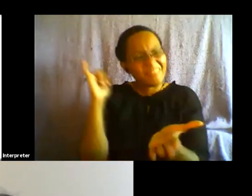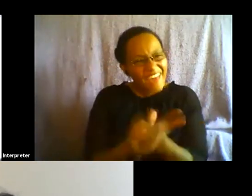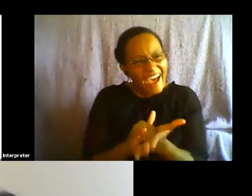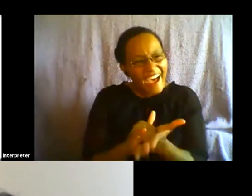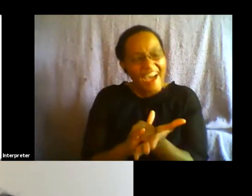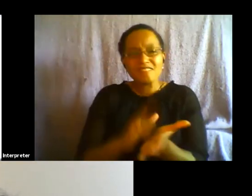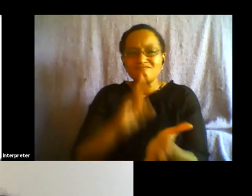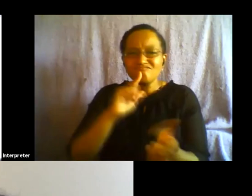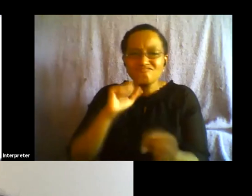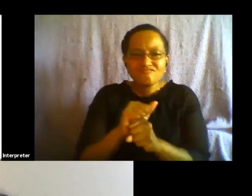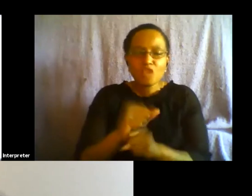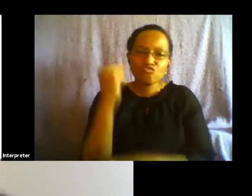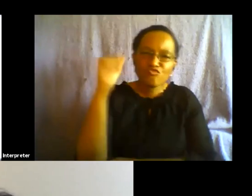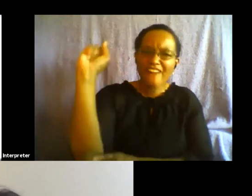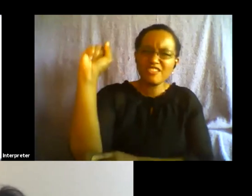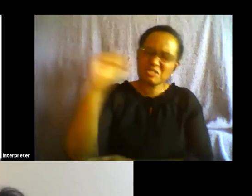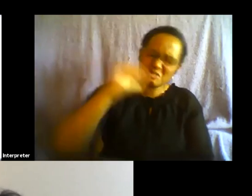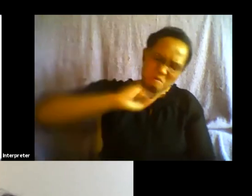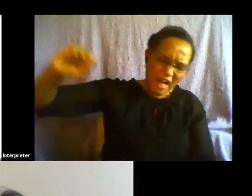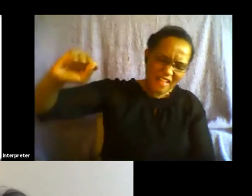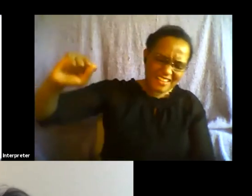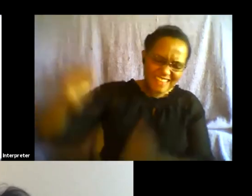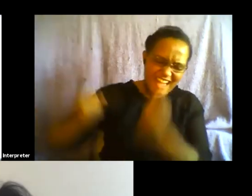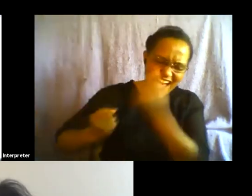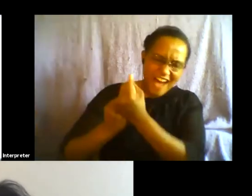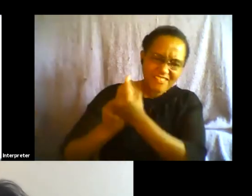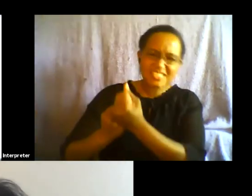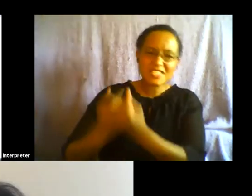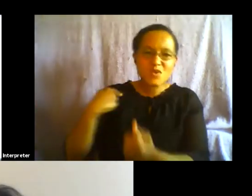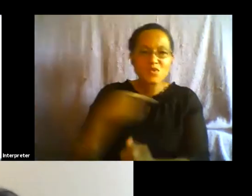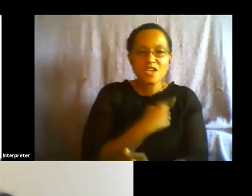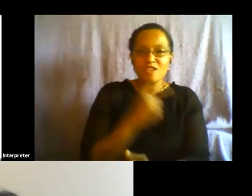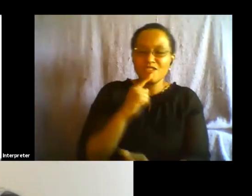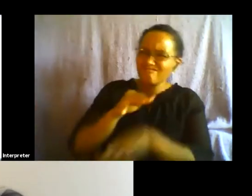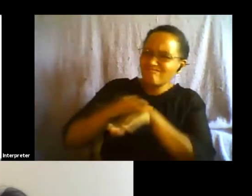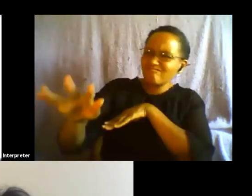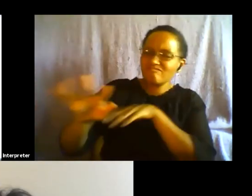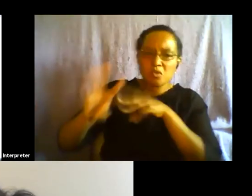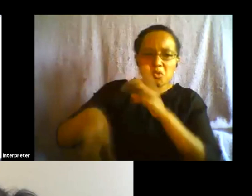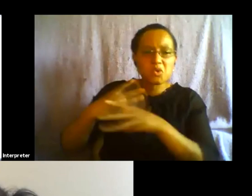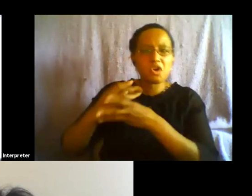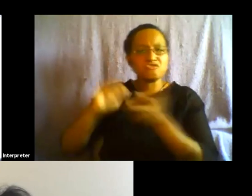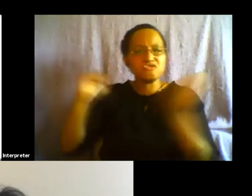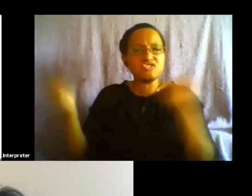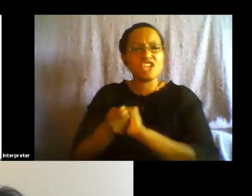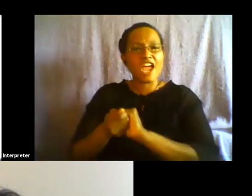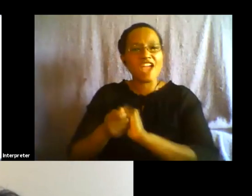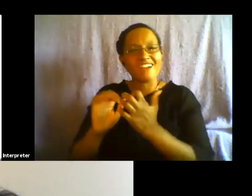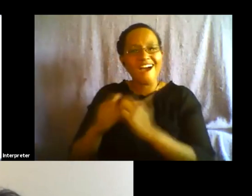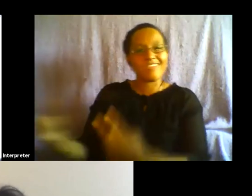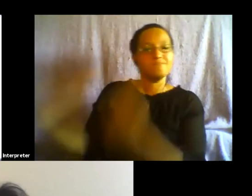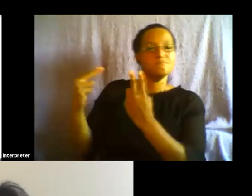revolutionary rebellious advocacy that really changes the world in the way disabled people are seeing